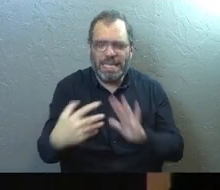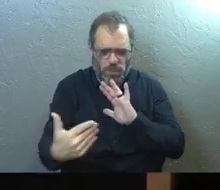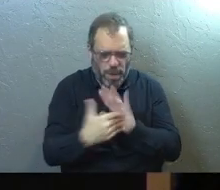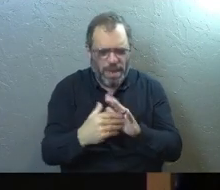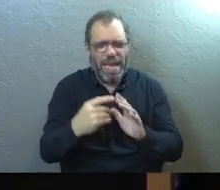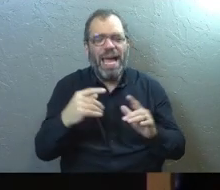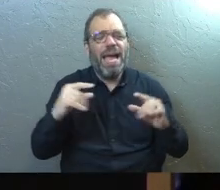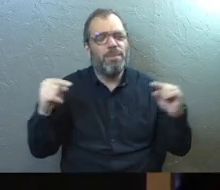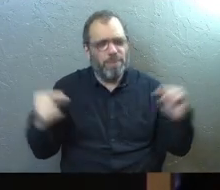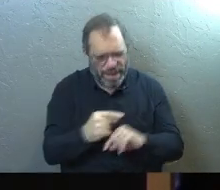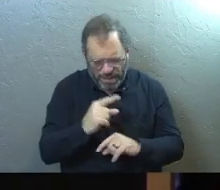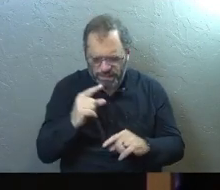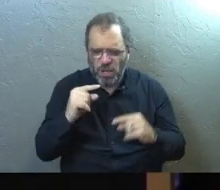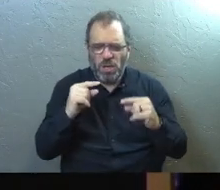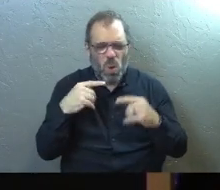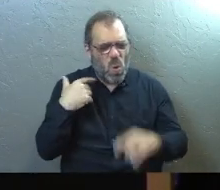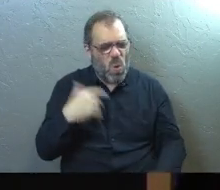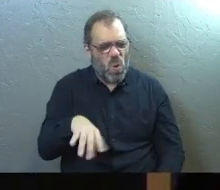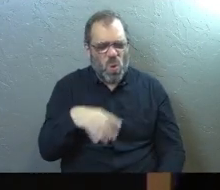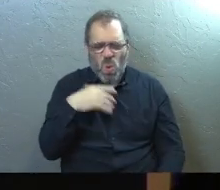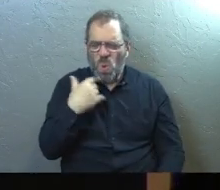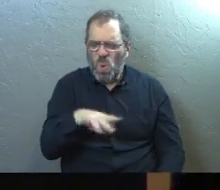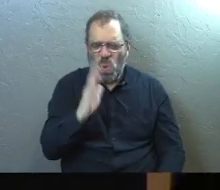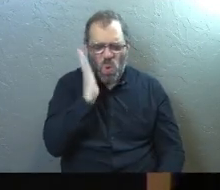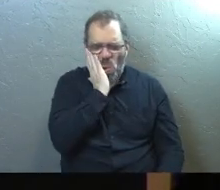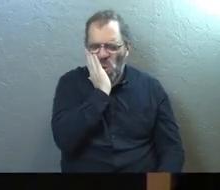and it is painful, and it hurts.